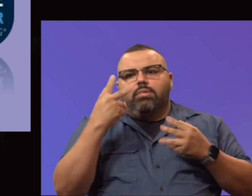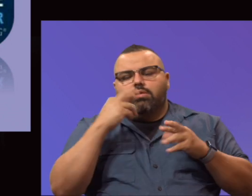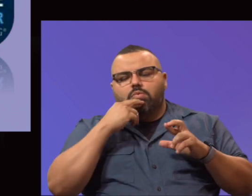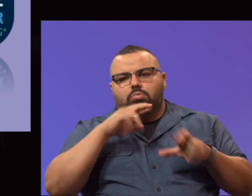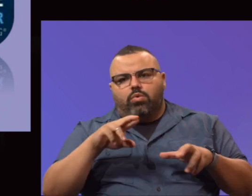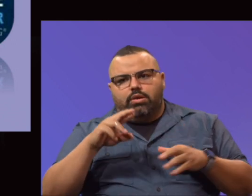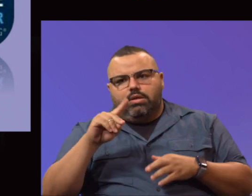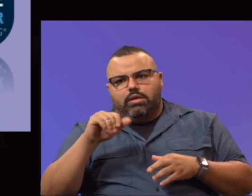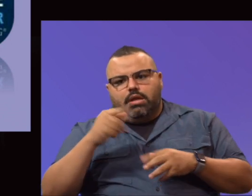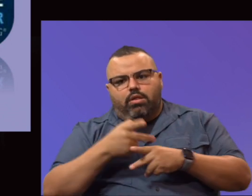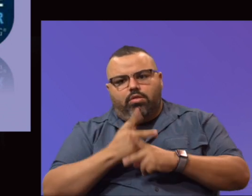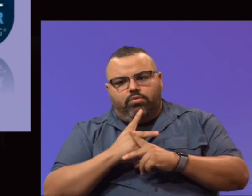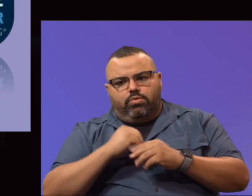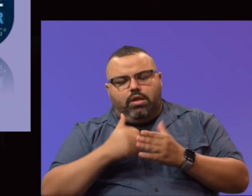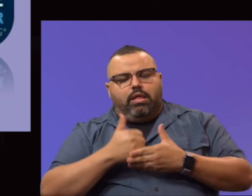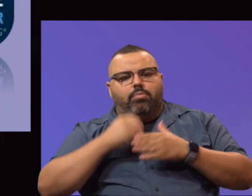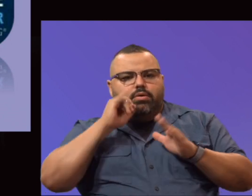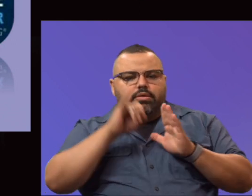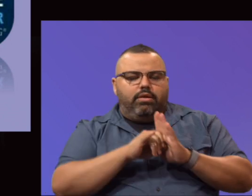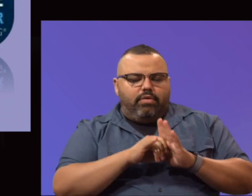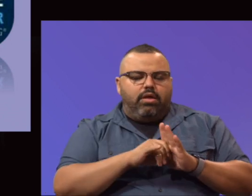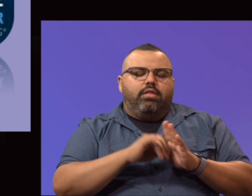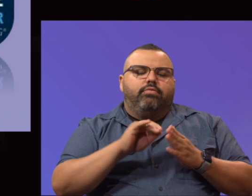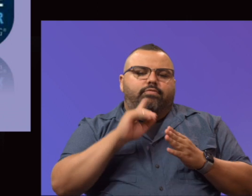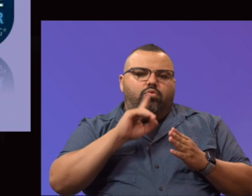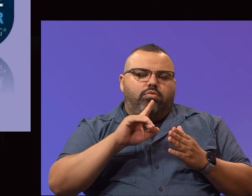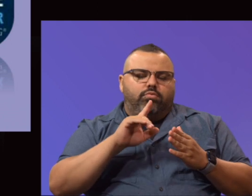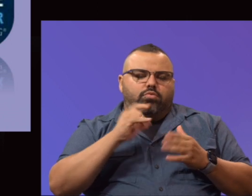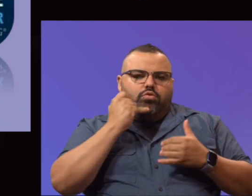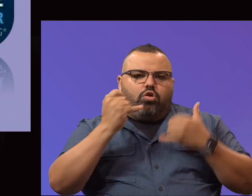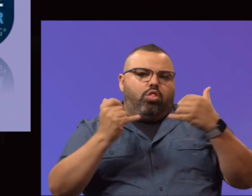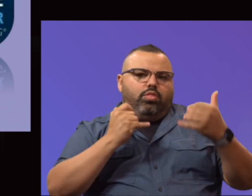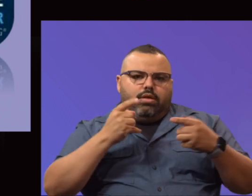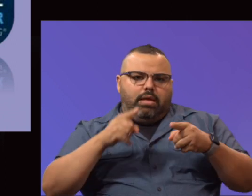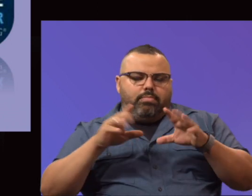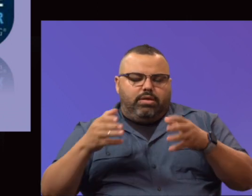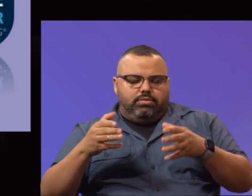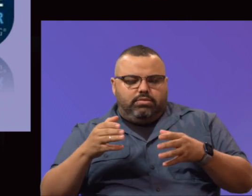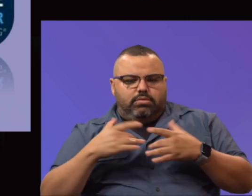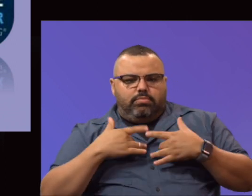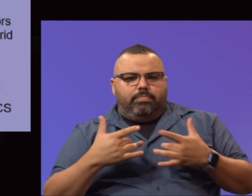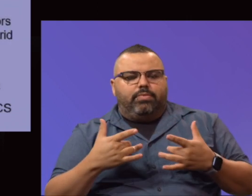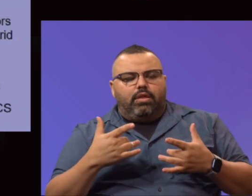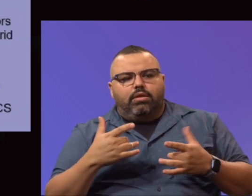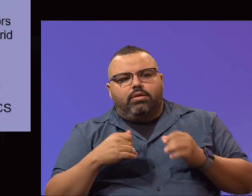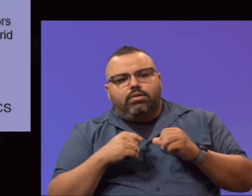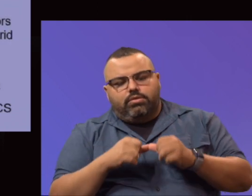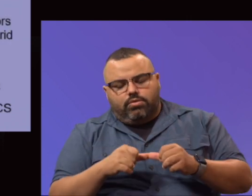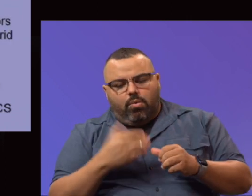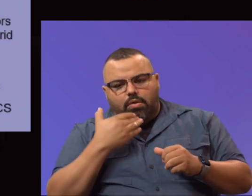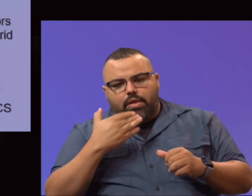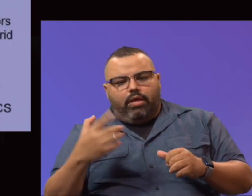students for calling campaigns. This was crucial throughout the enrollment process and will continue to be. So, I want to thank you for the great work on that.